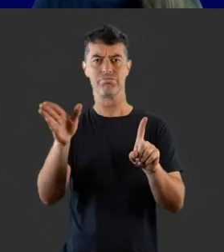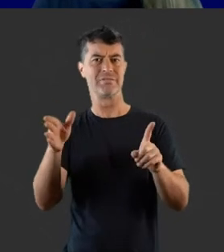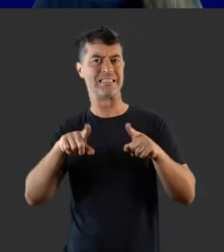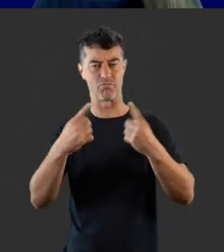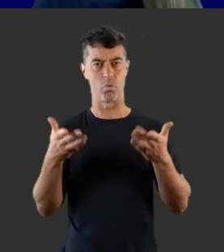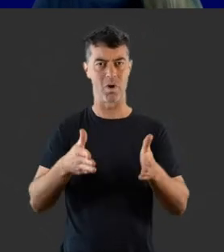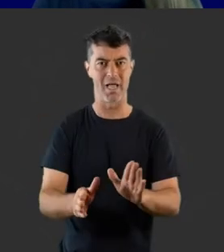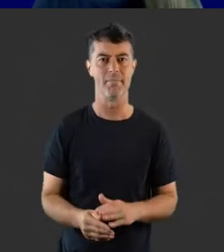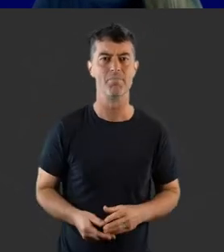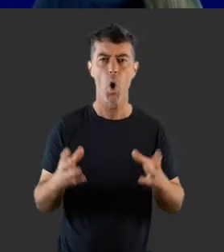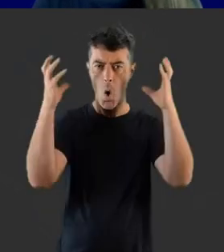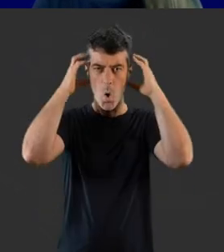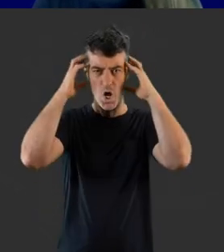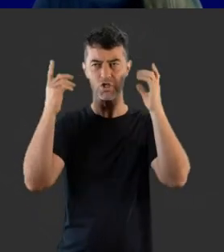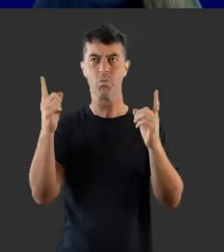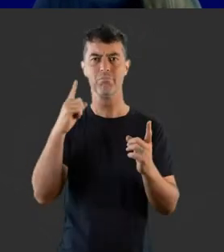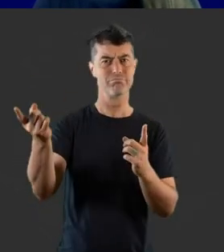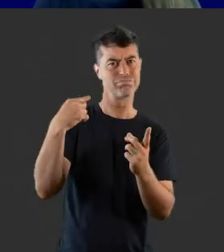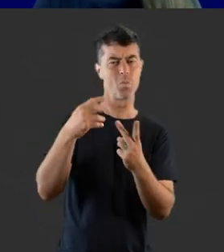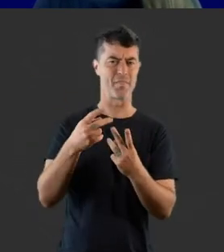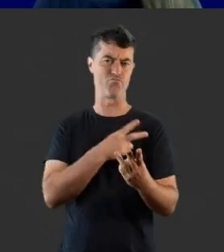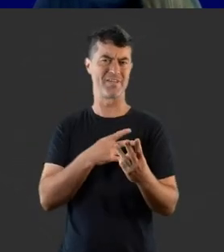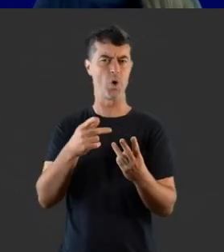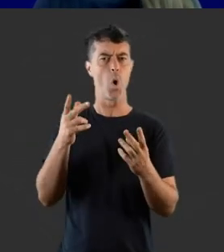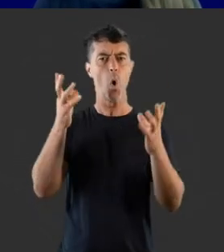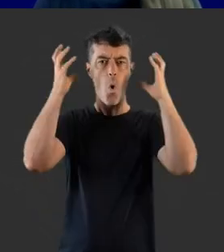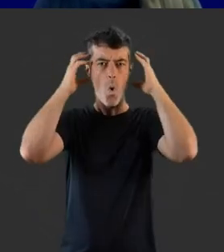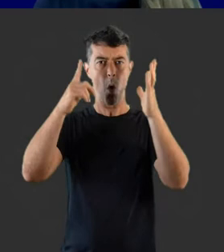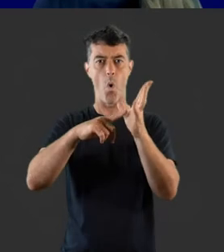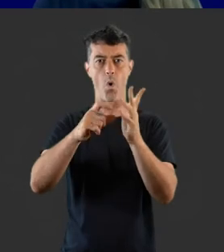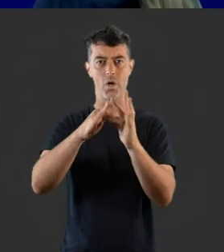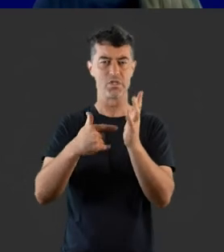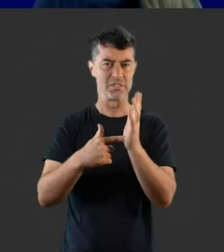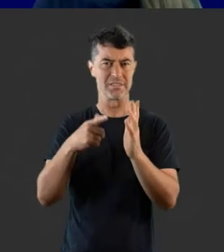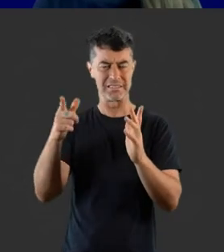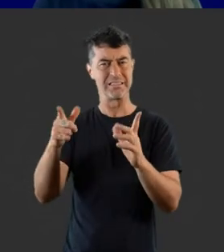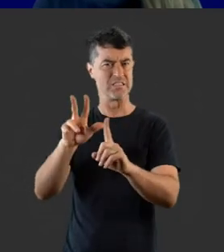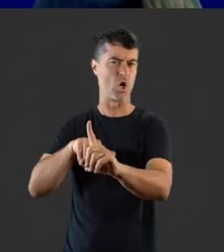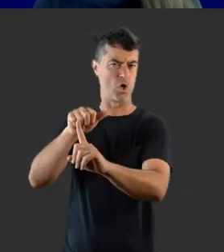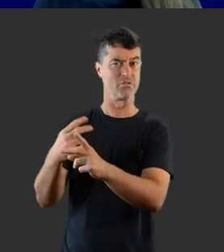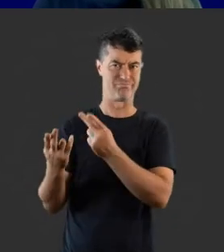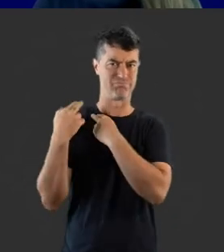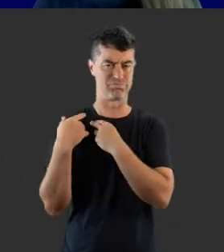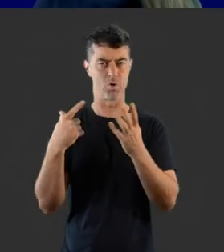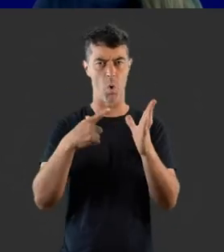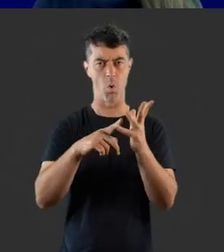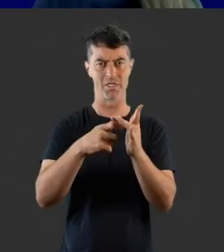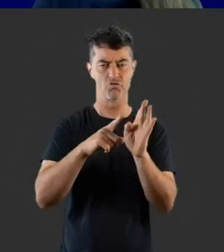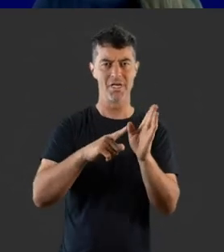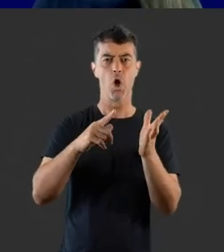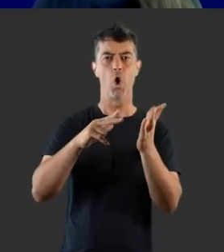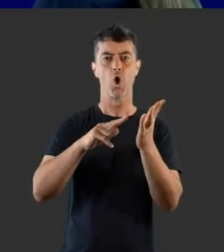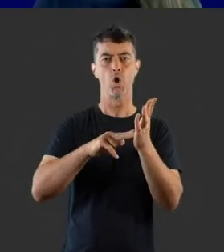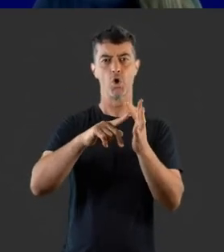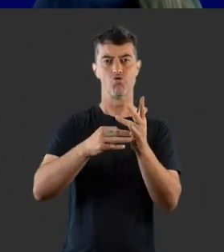audiologist with input from a wider team of professionals is responsible for diagnosing auditory neuropathies and